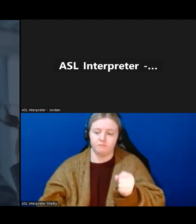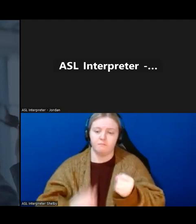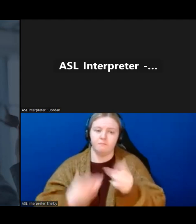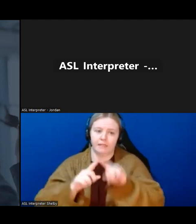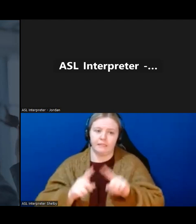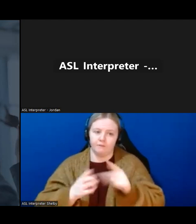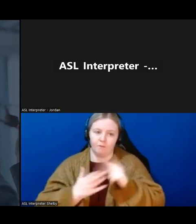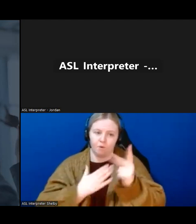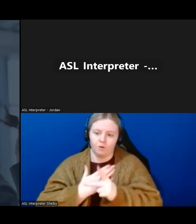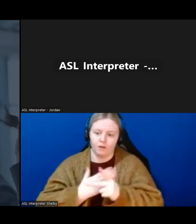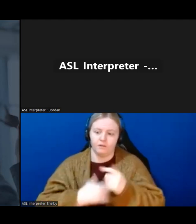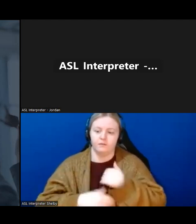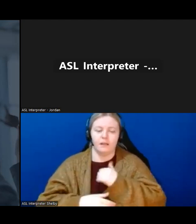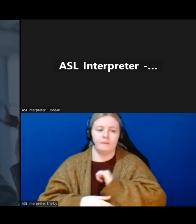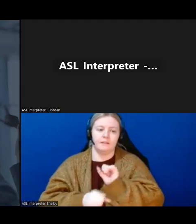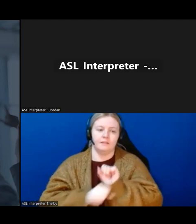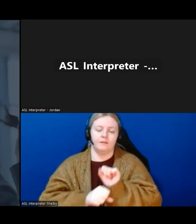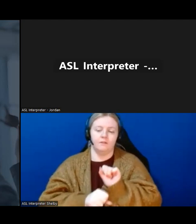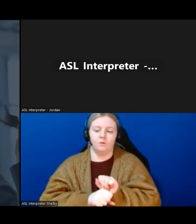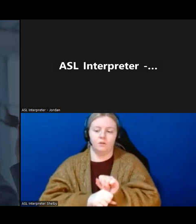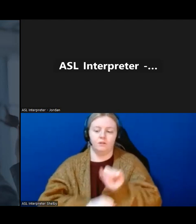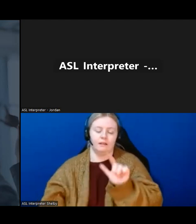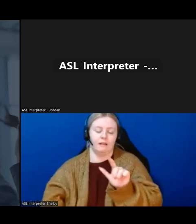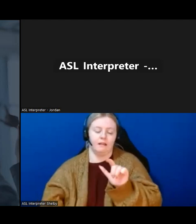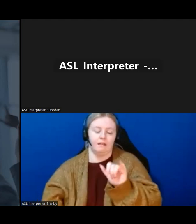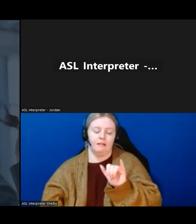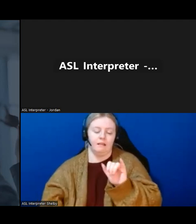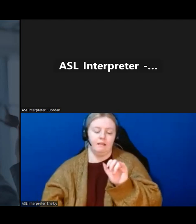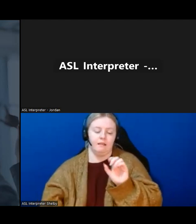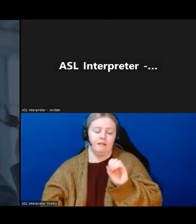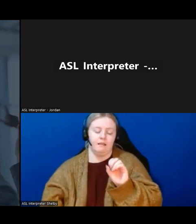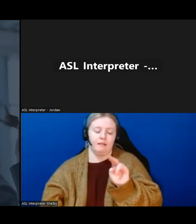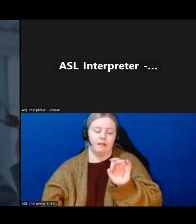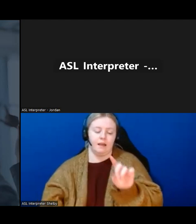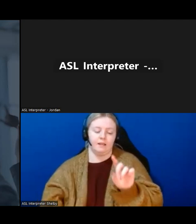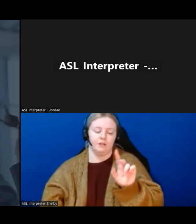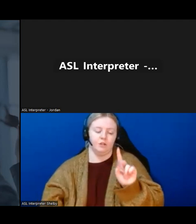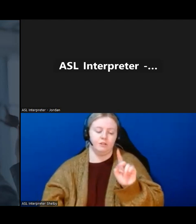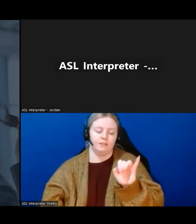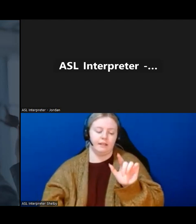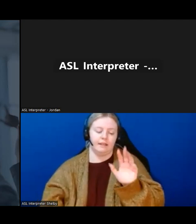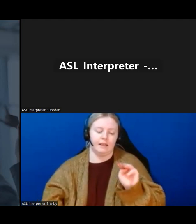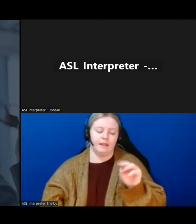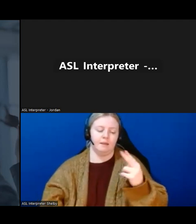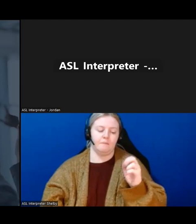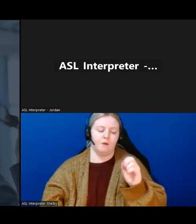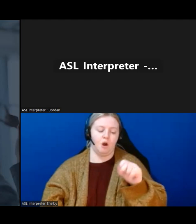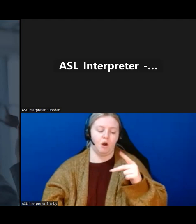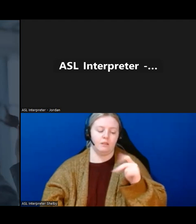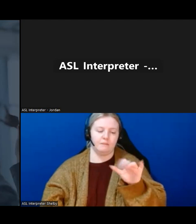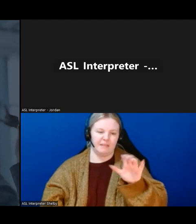I'm working at Lionel Killam Hospice, and we're trying to get training available for our staff now.